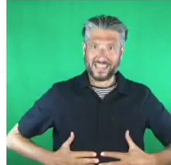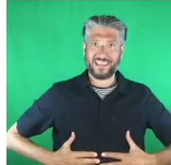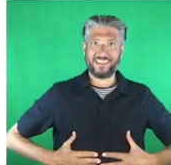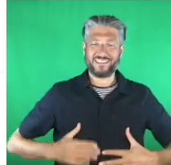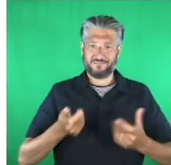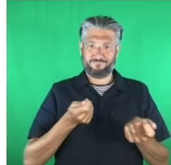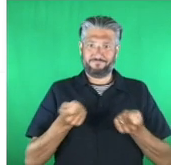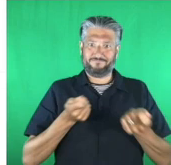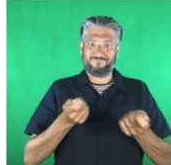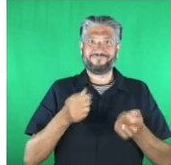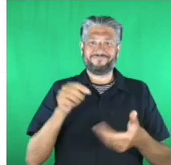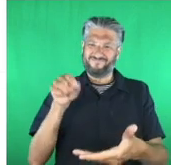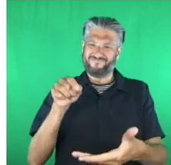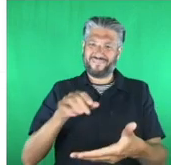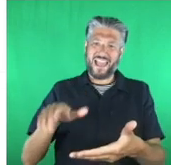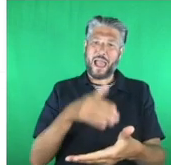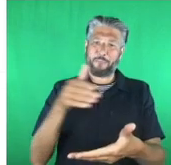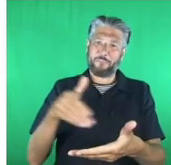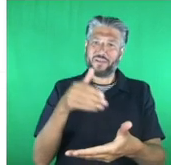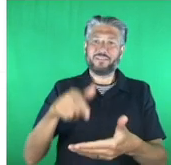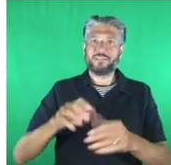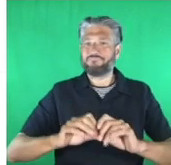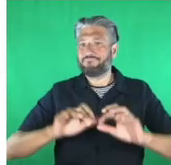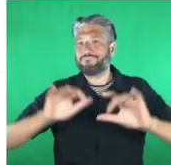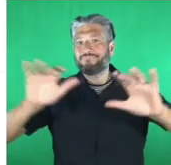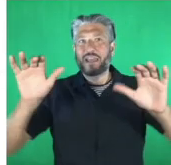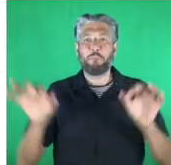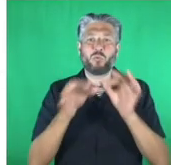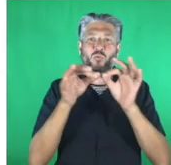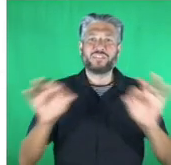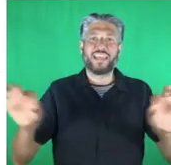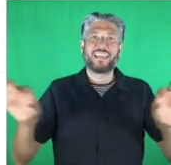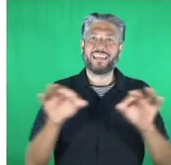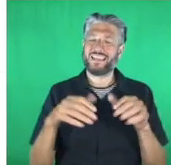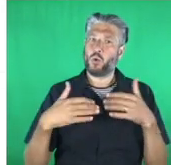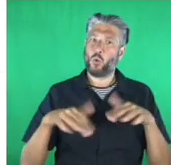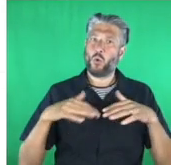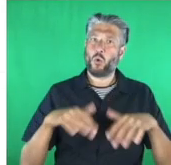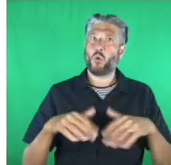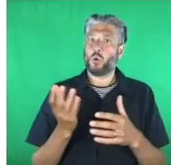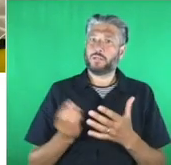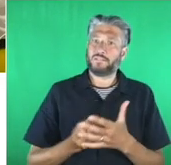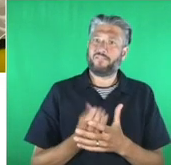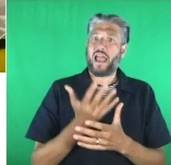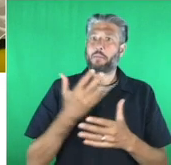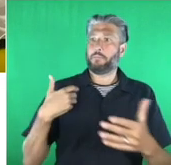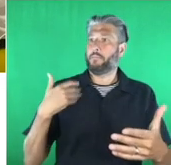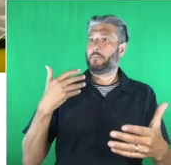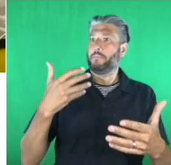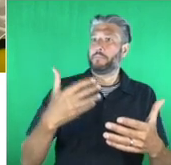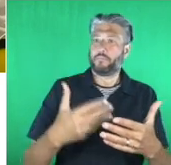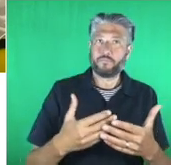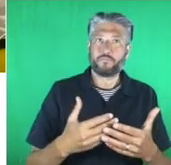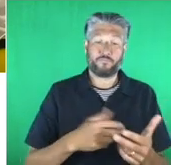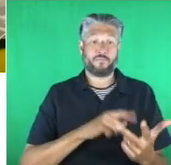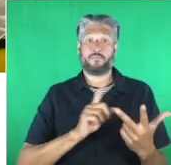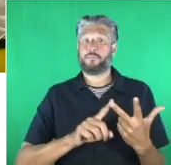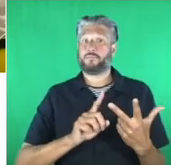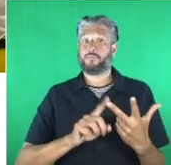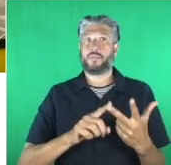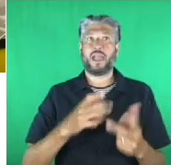to play a crucial part in driving greater representation for disabled people in the orchestral world sign to word